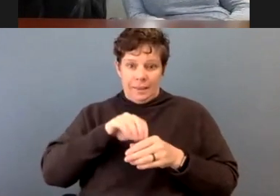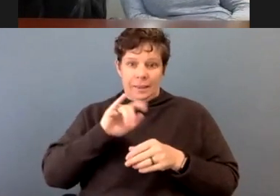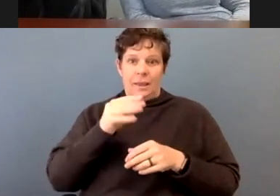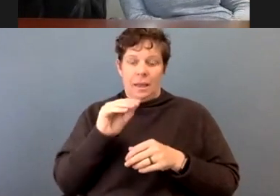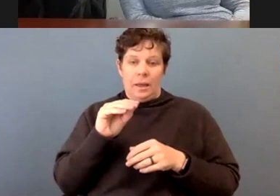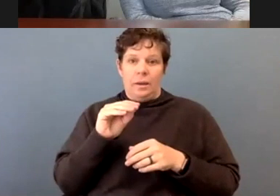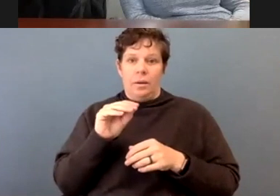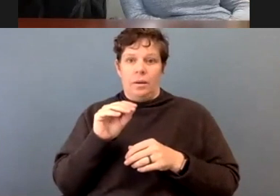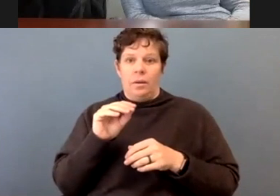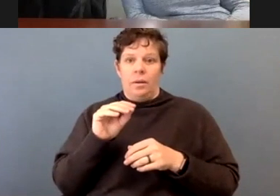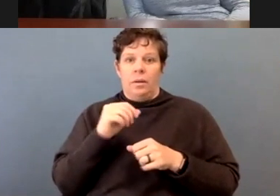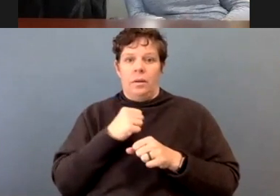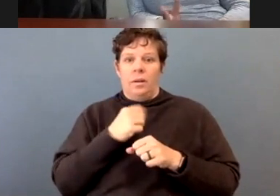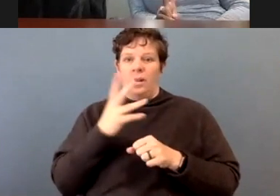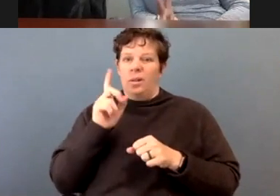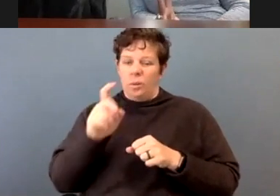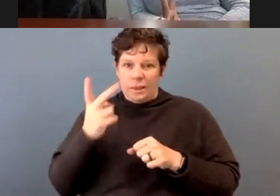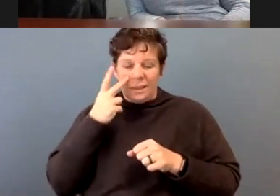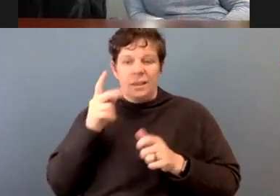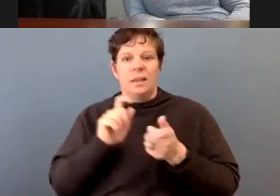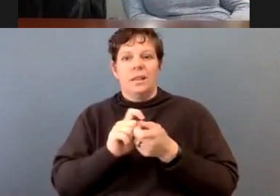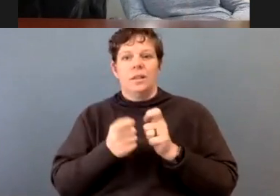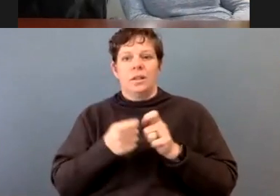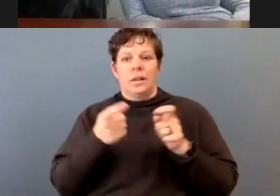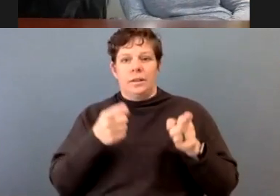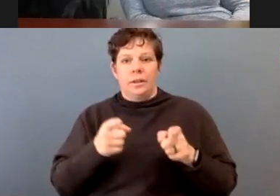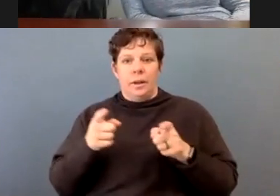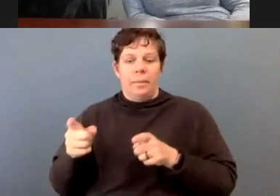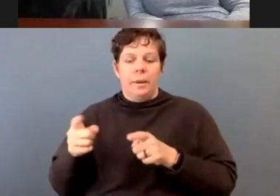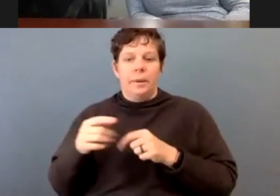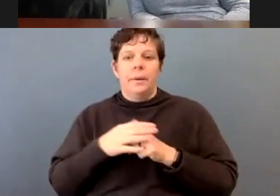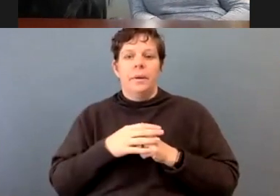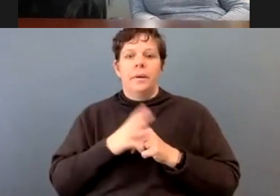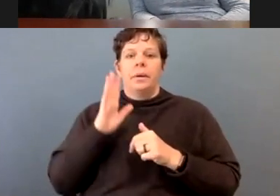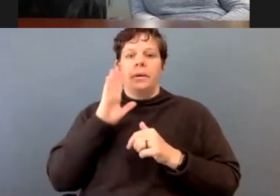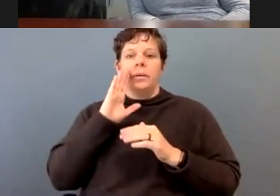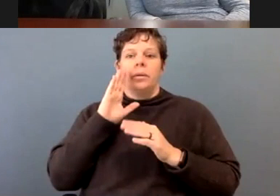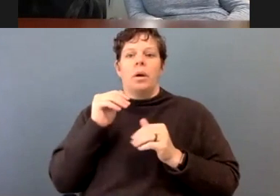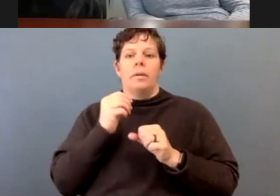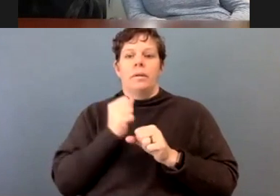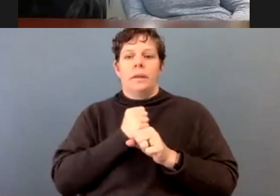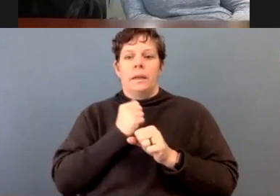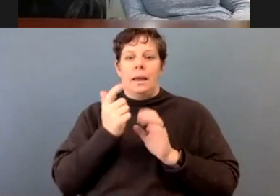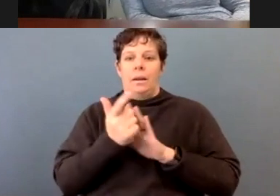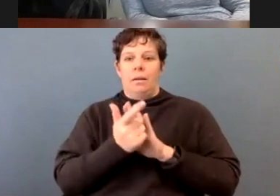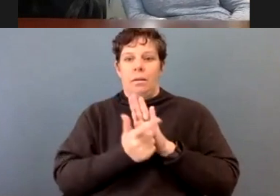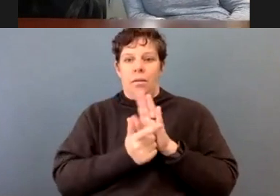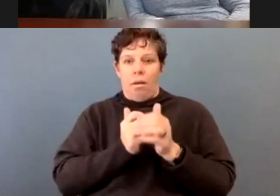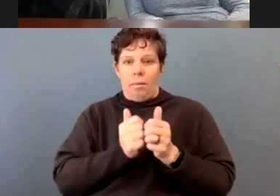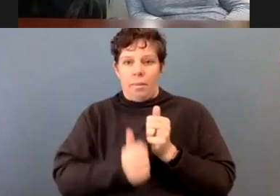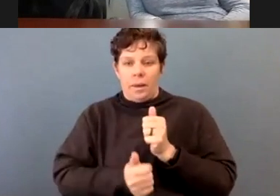to make some changes to, to hopefully get some legislation done in